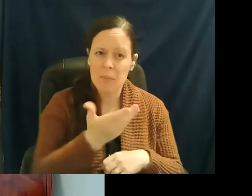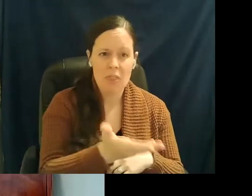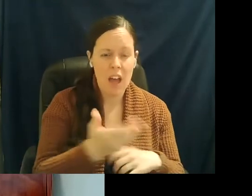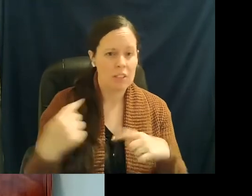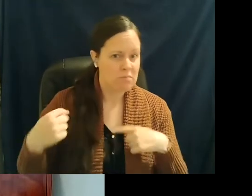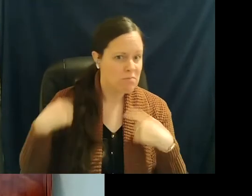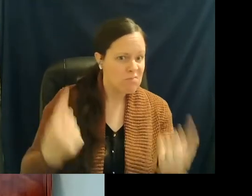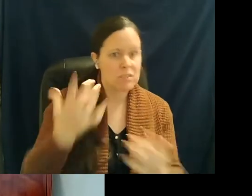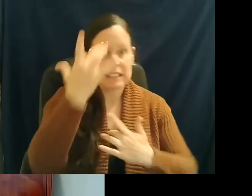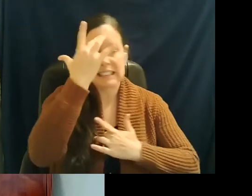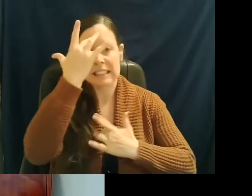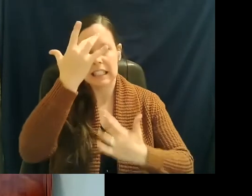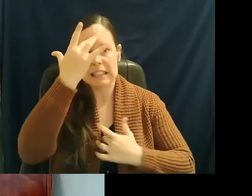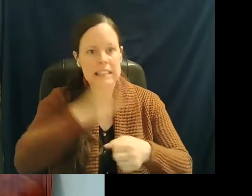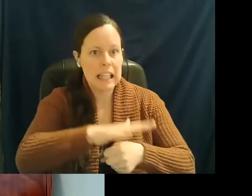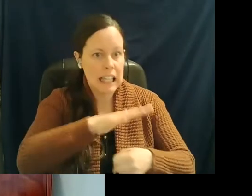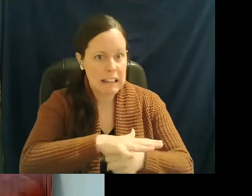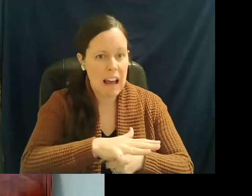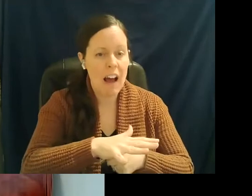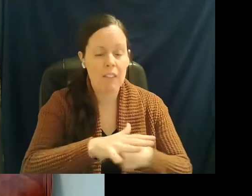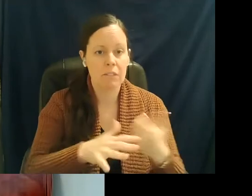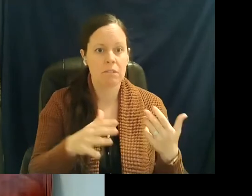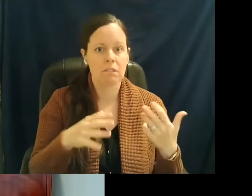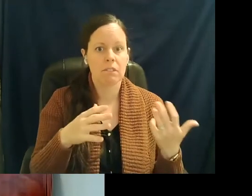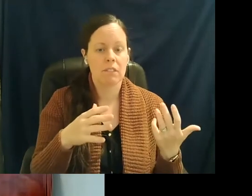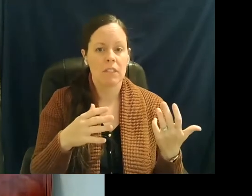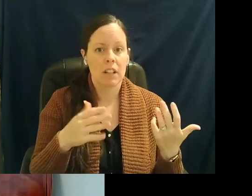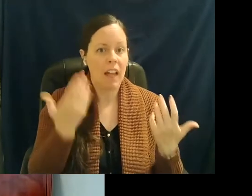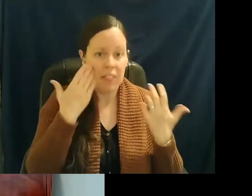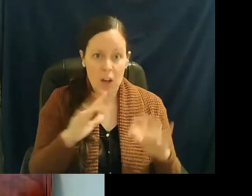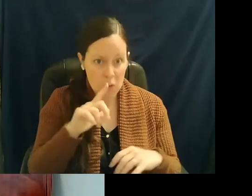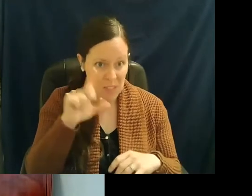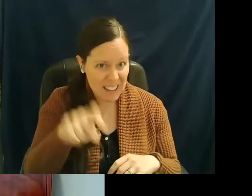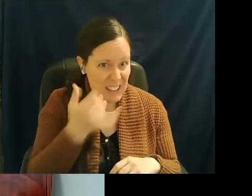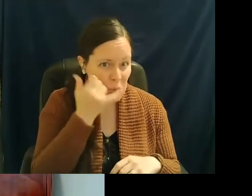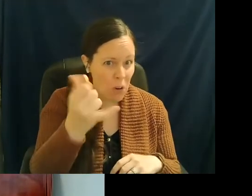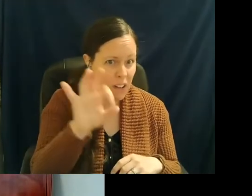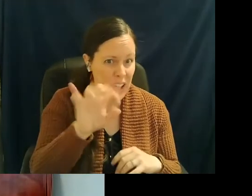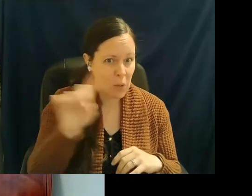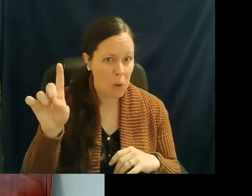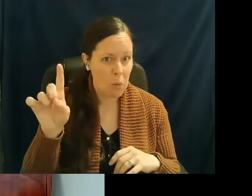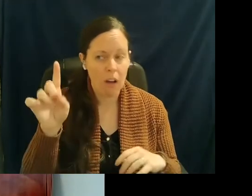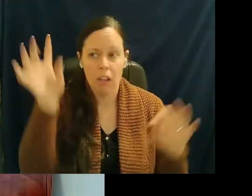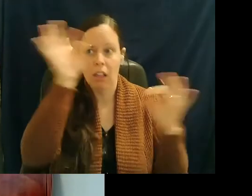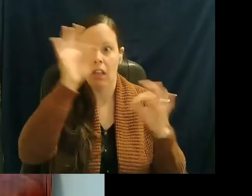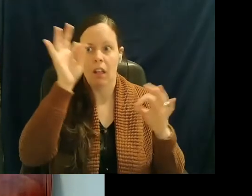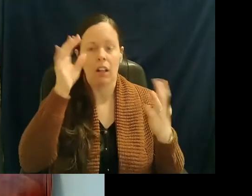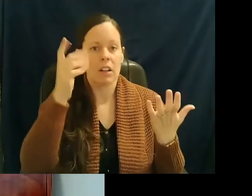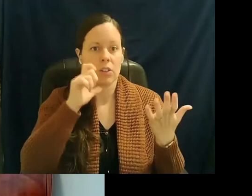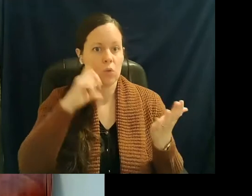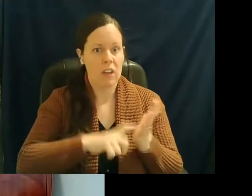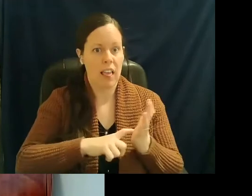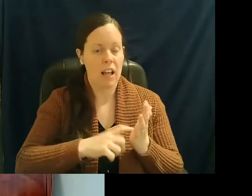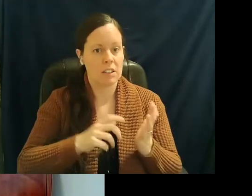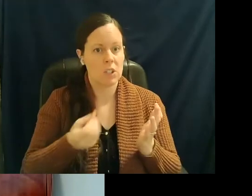sick. They're sick enough that they aren't even aware that they should be calling 911 and are critically ill sometimes